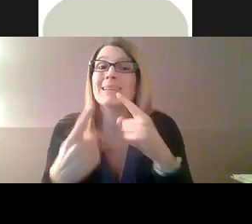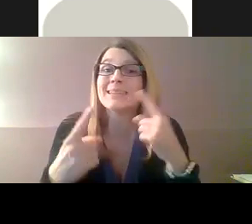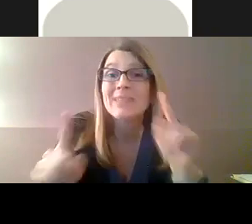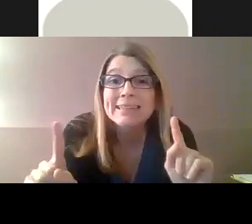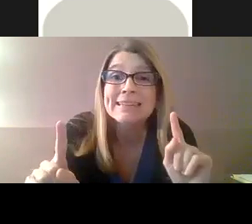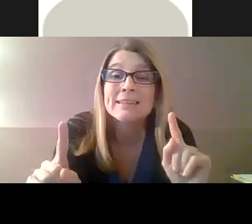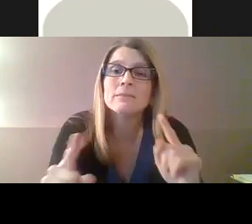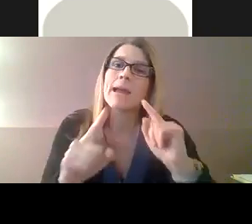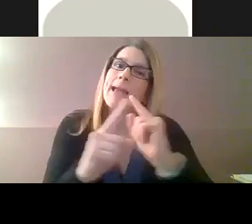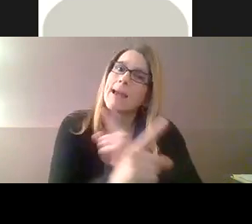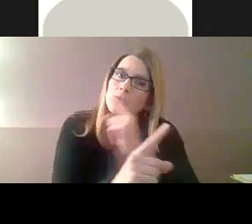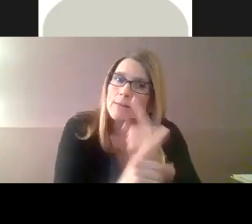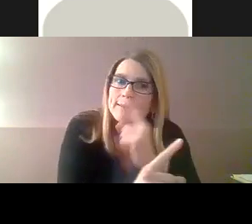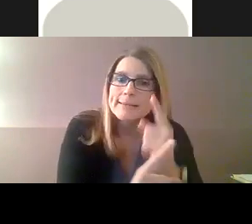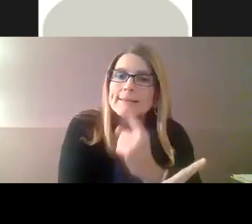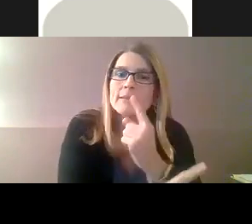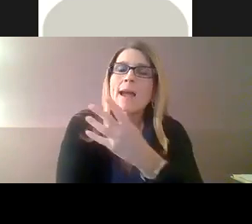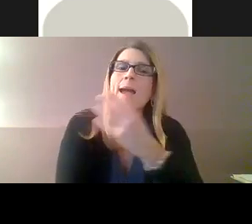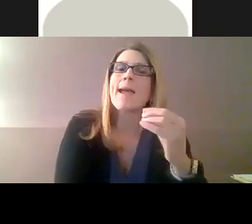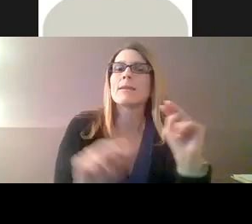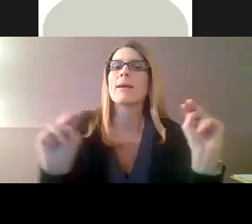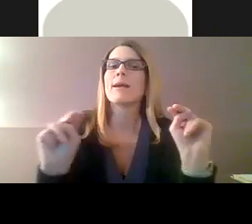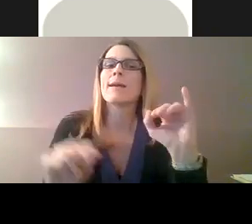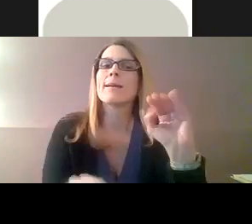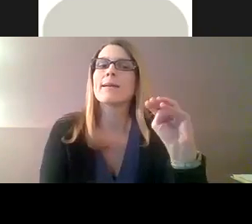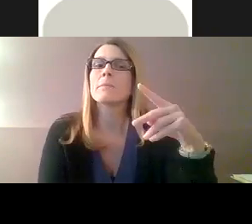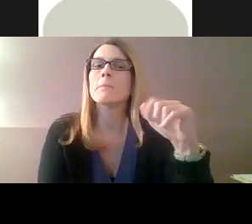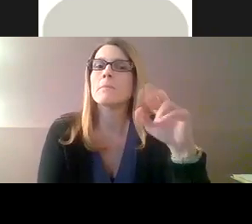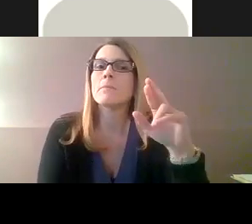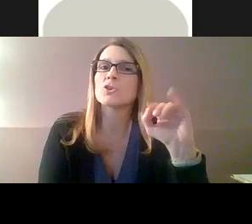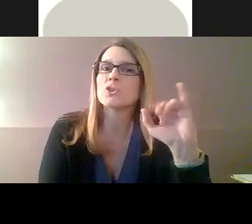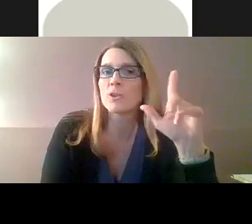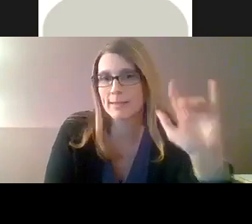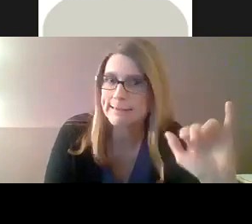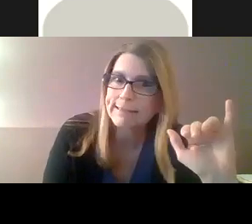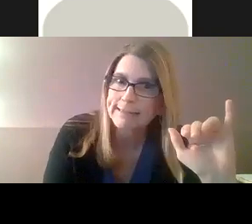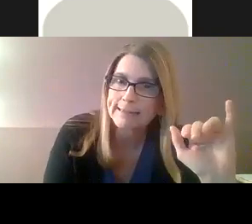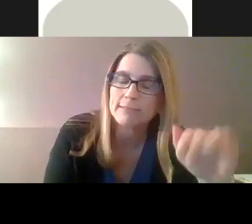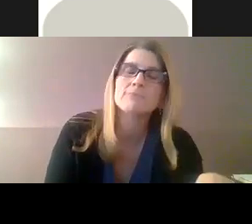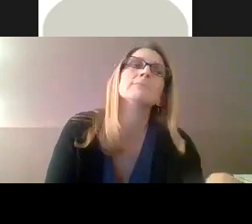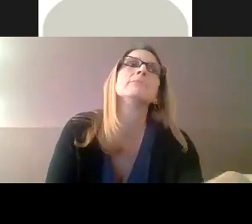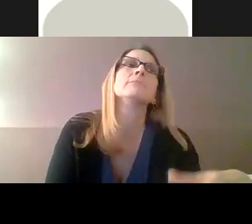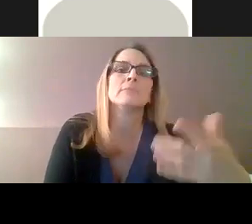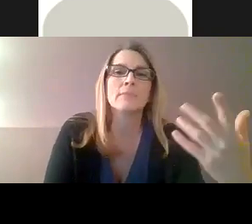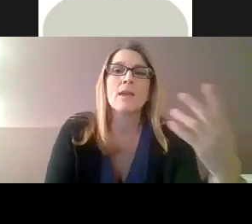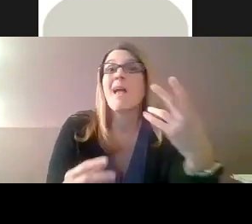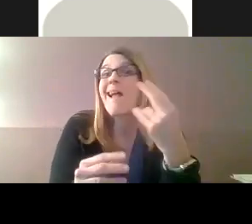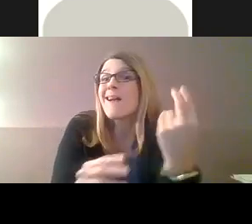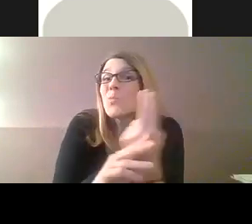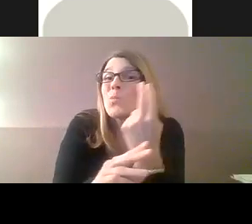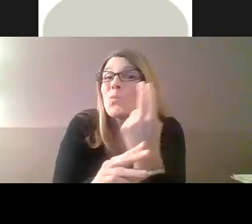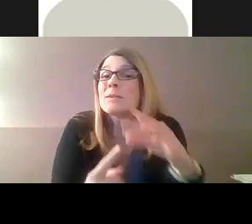interpret effectively and accurately and impartially as well.